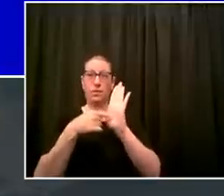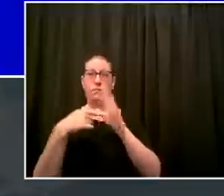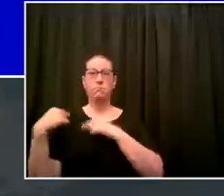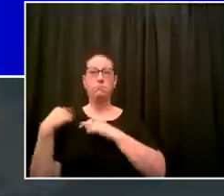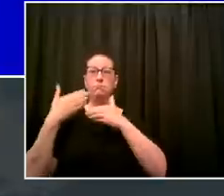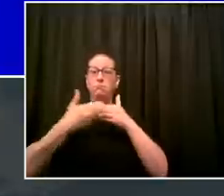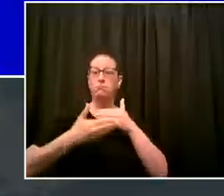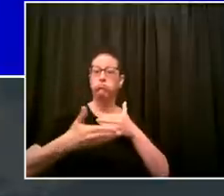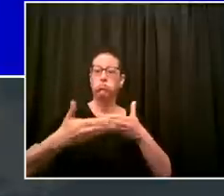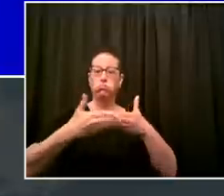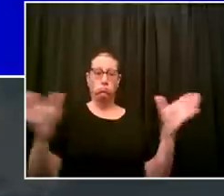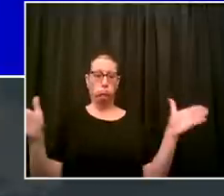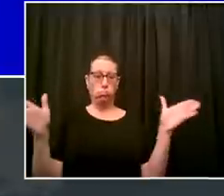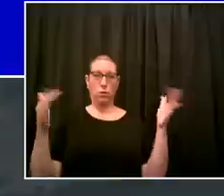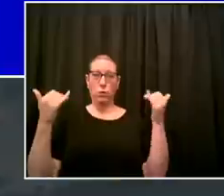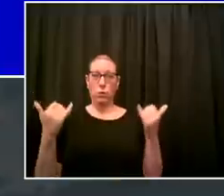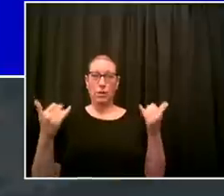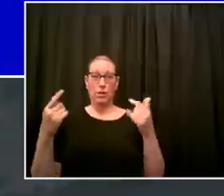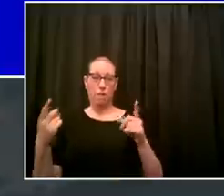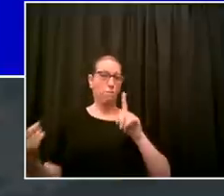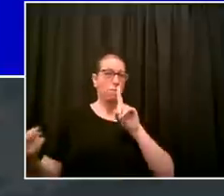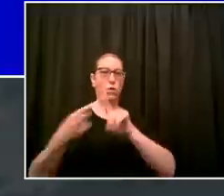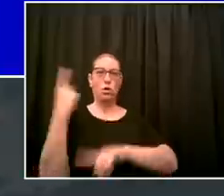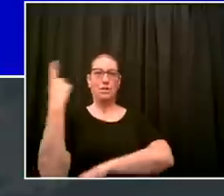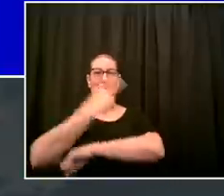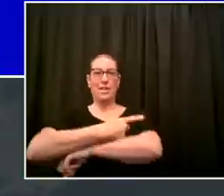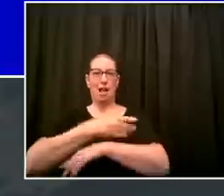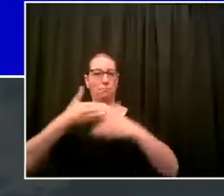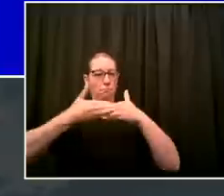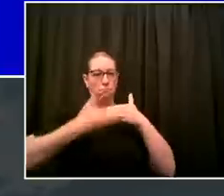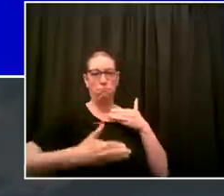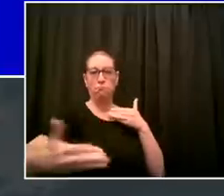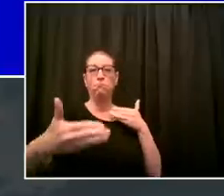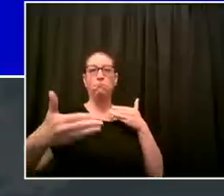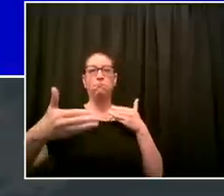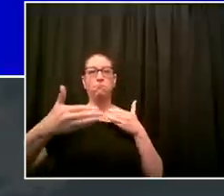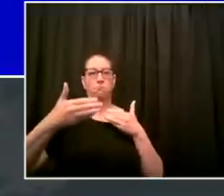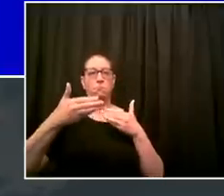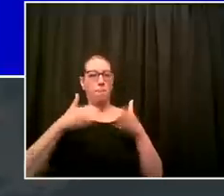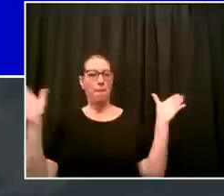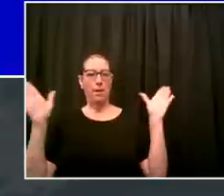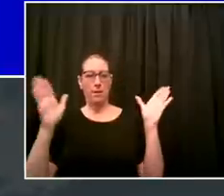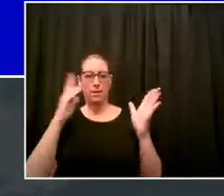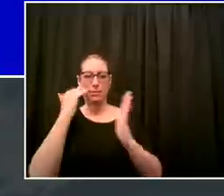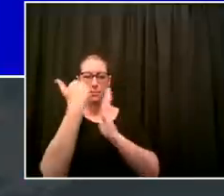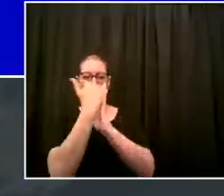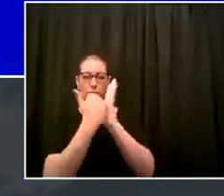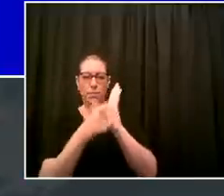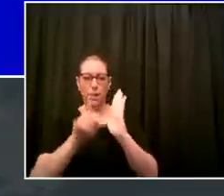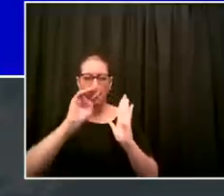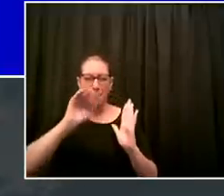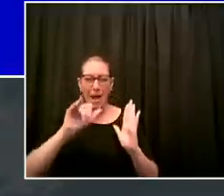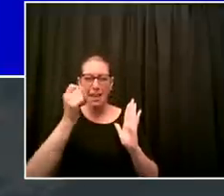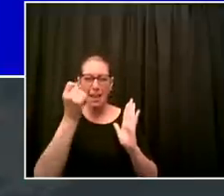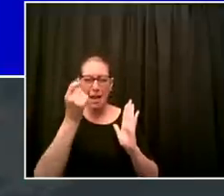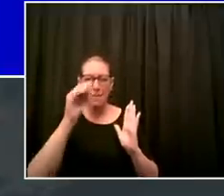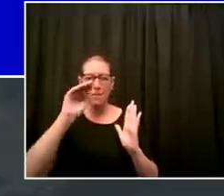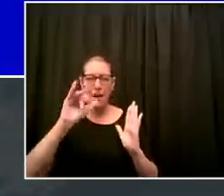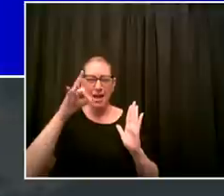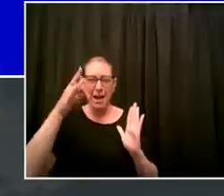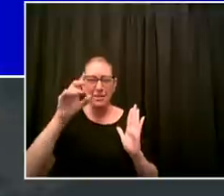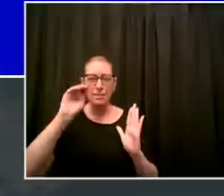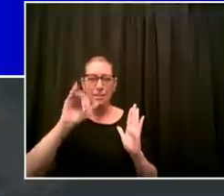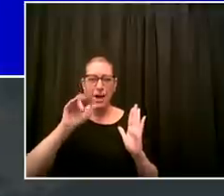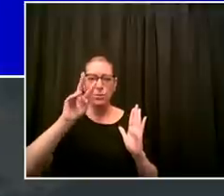and be in use and then we're ramping up from there the production process is speeding up every week so last week